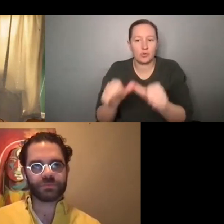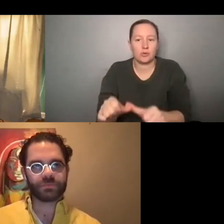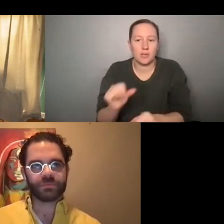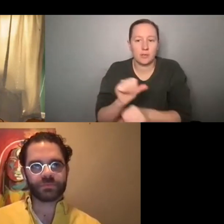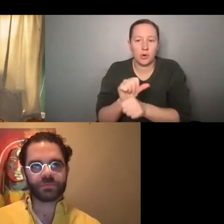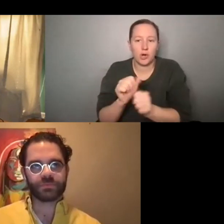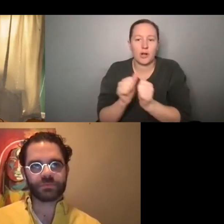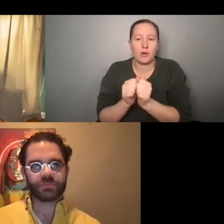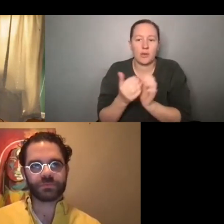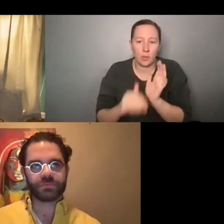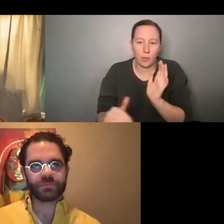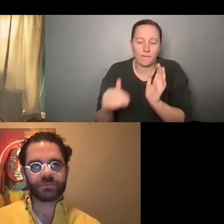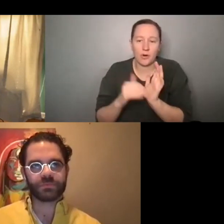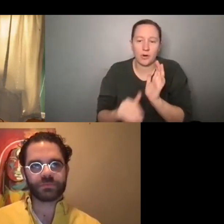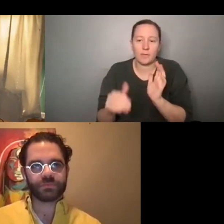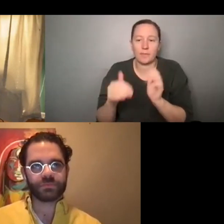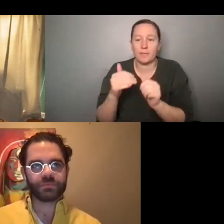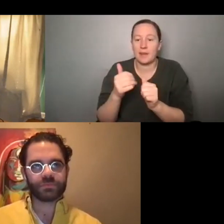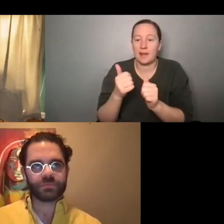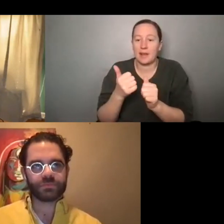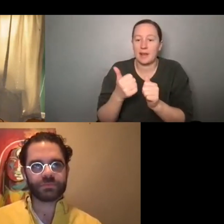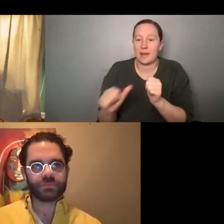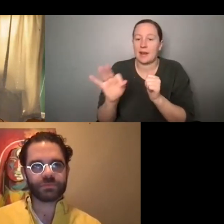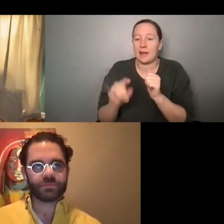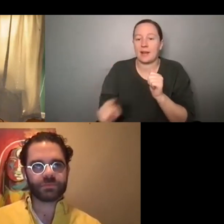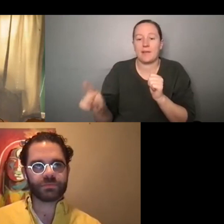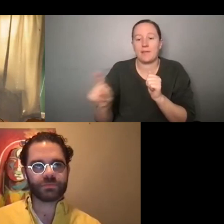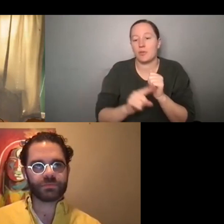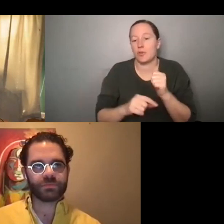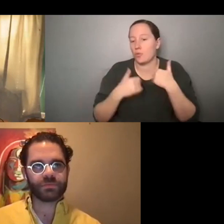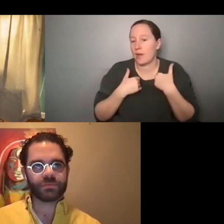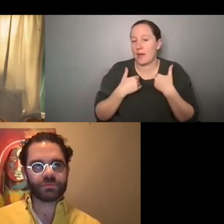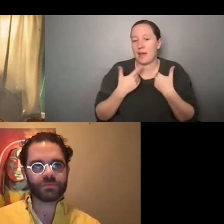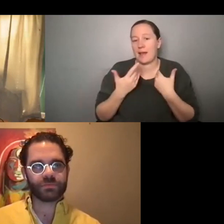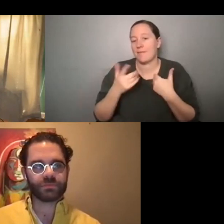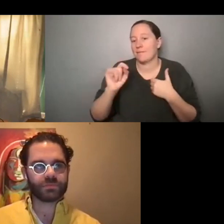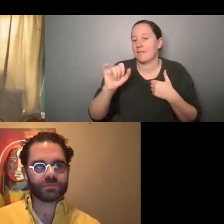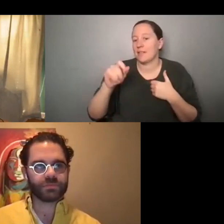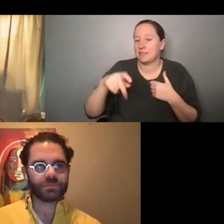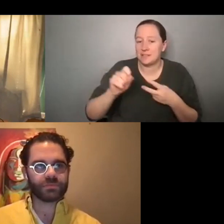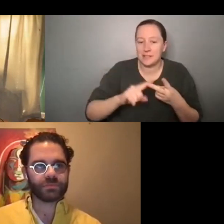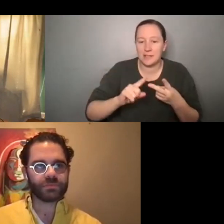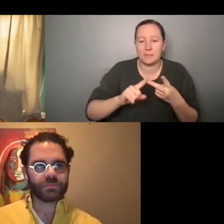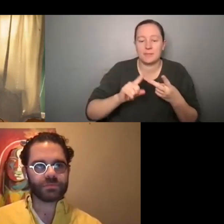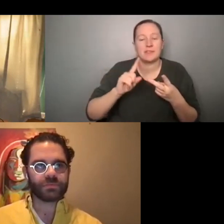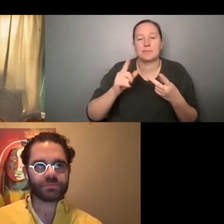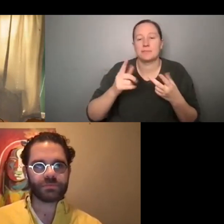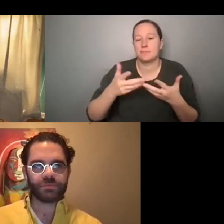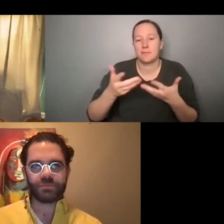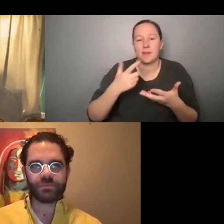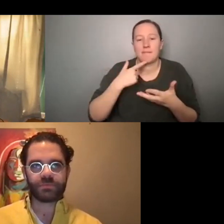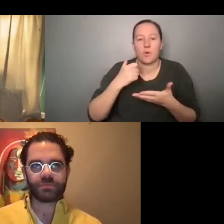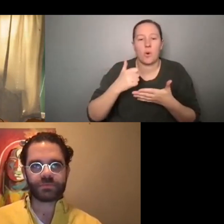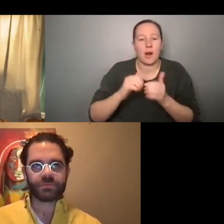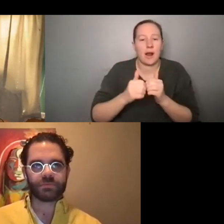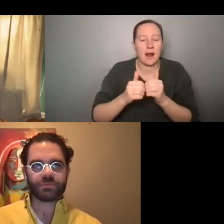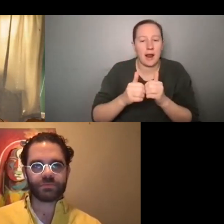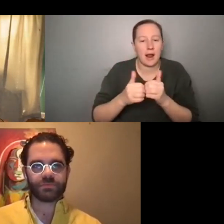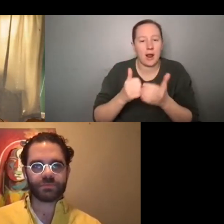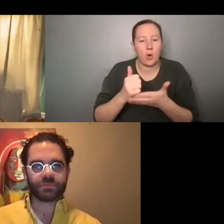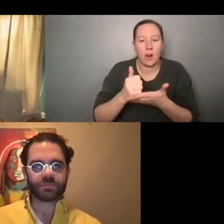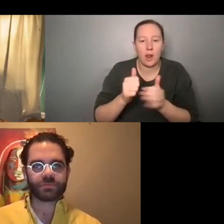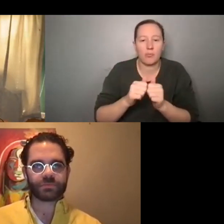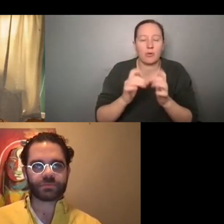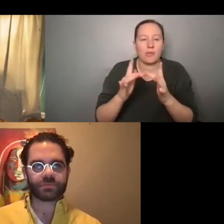again. Um, so do any of you have kind of some other tips for networking, how to make it feel a little less, uh, intimidating or overwhelming,